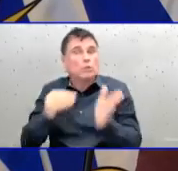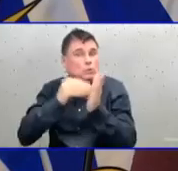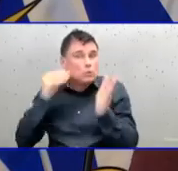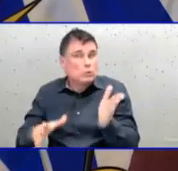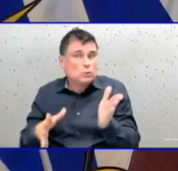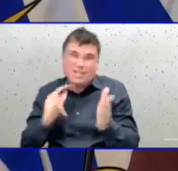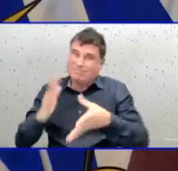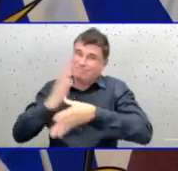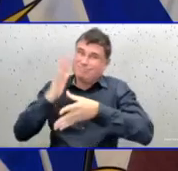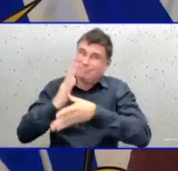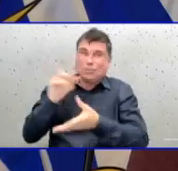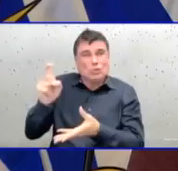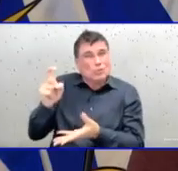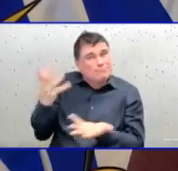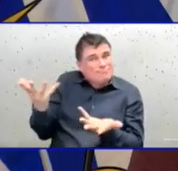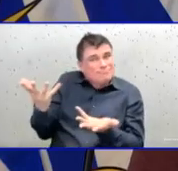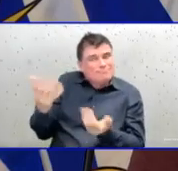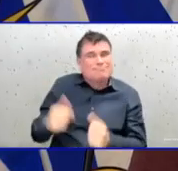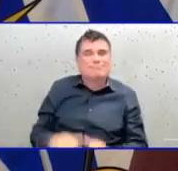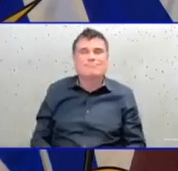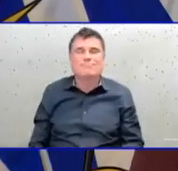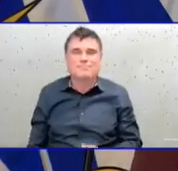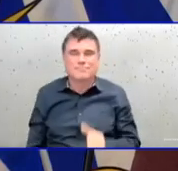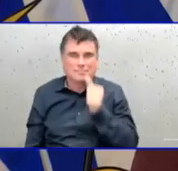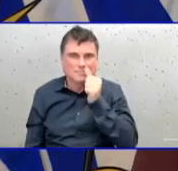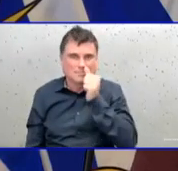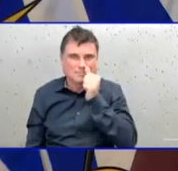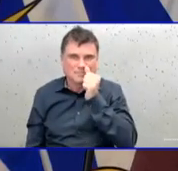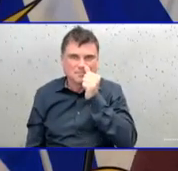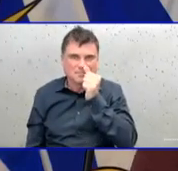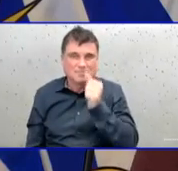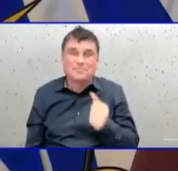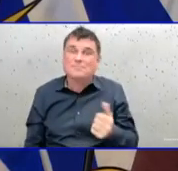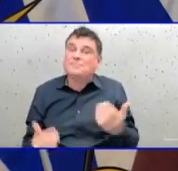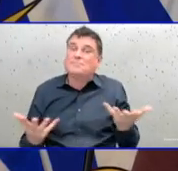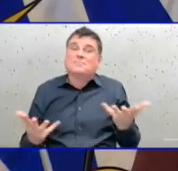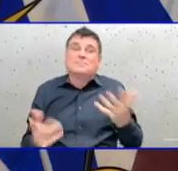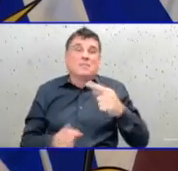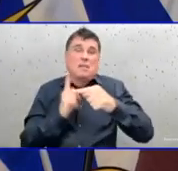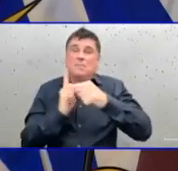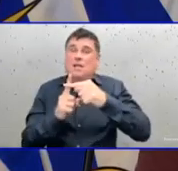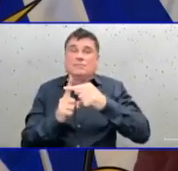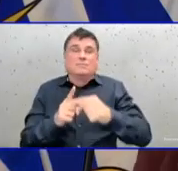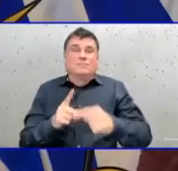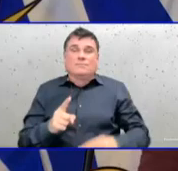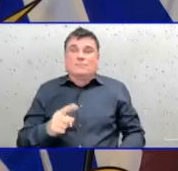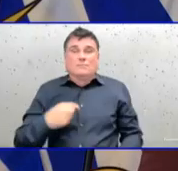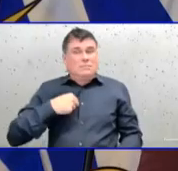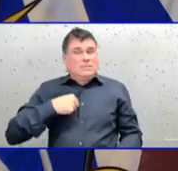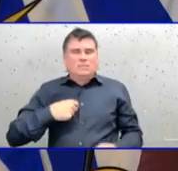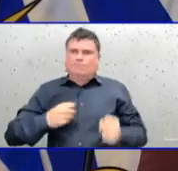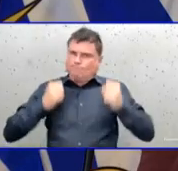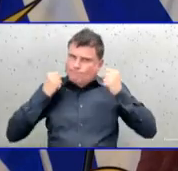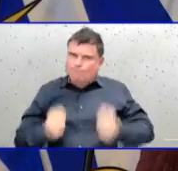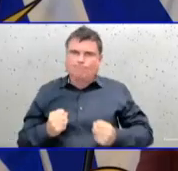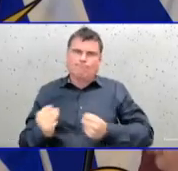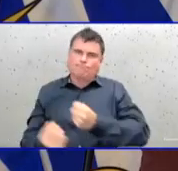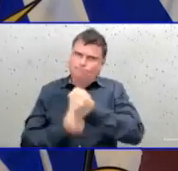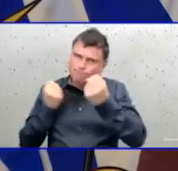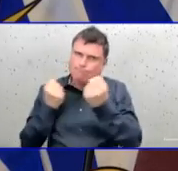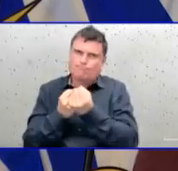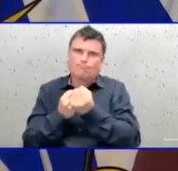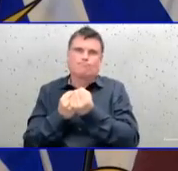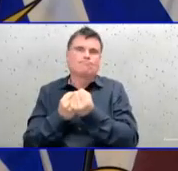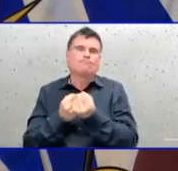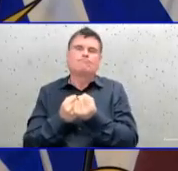that setting as well. And I'm very strongly supportive of making sure that we have high rates of immunization that are